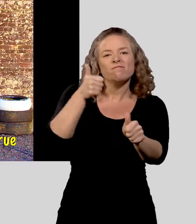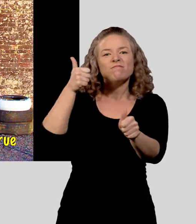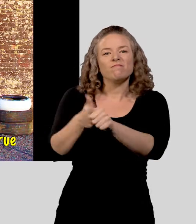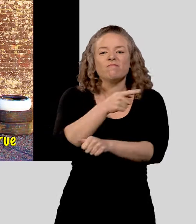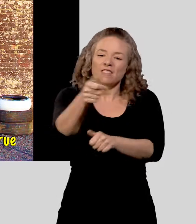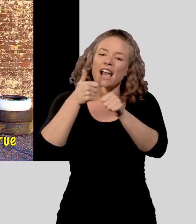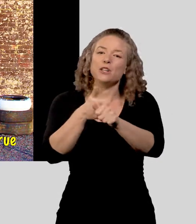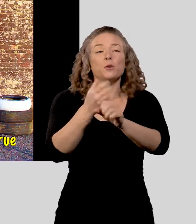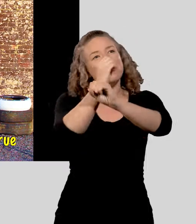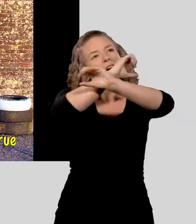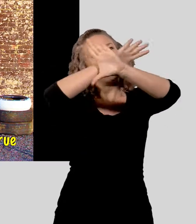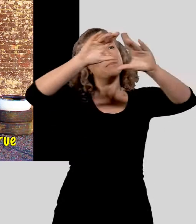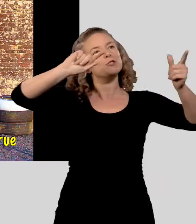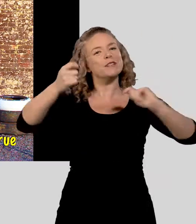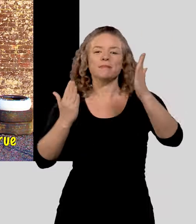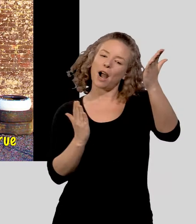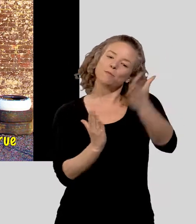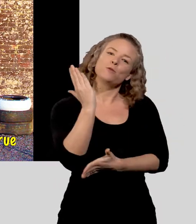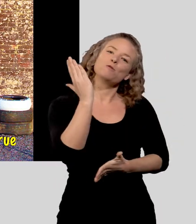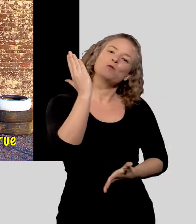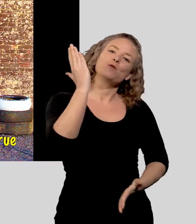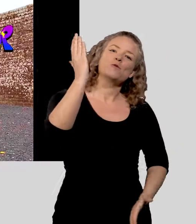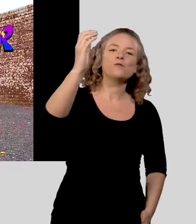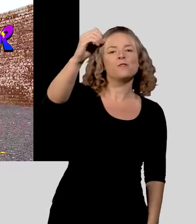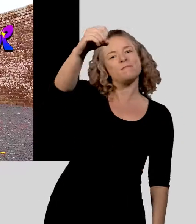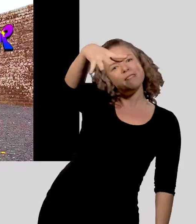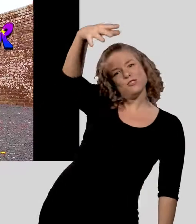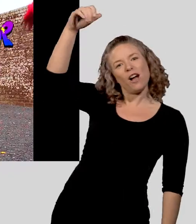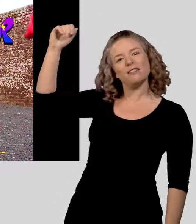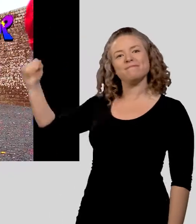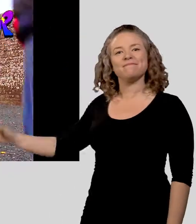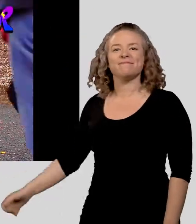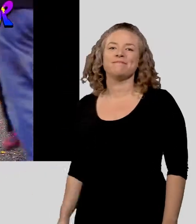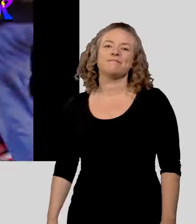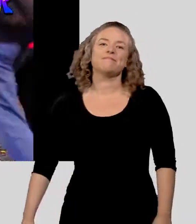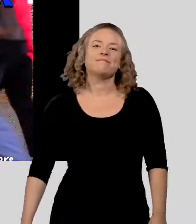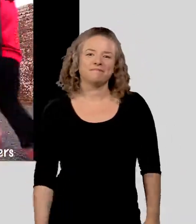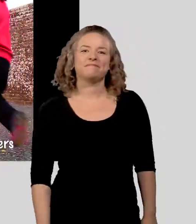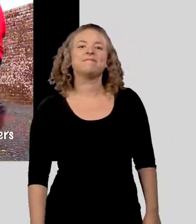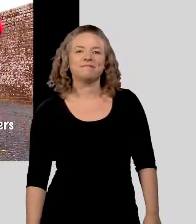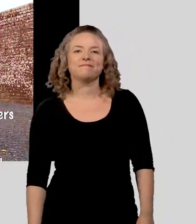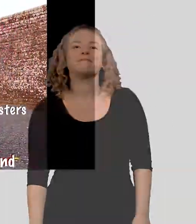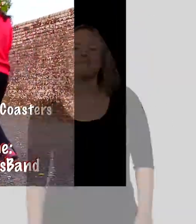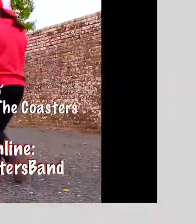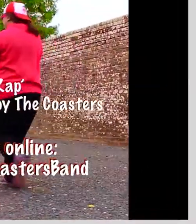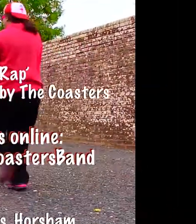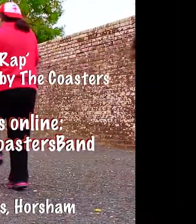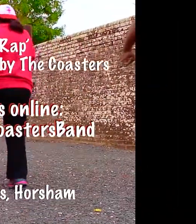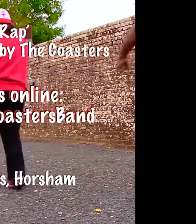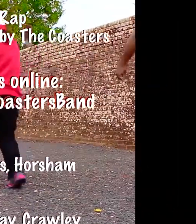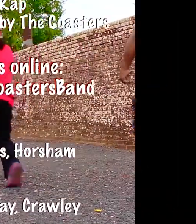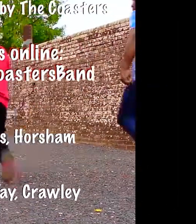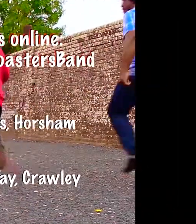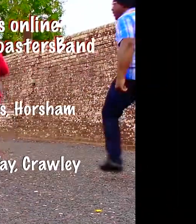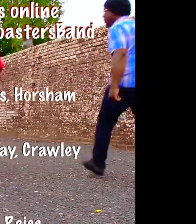supporting you And you'll be making dreams come true Drop the mic I'll see you